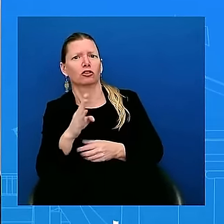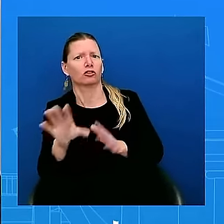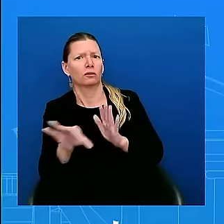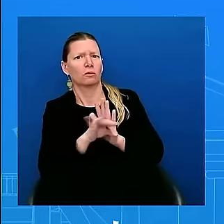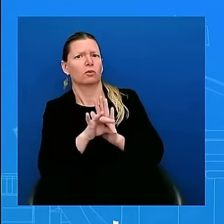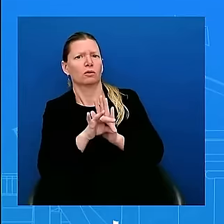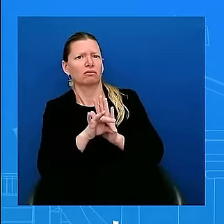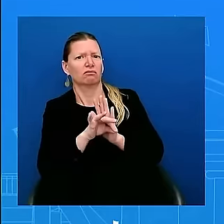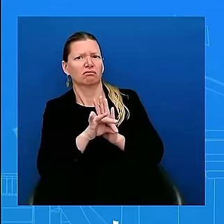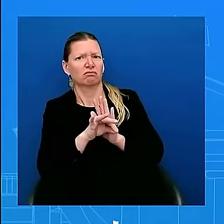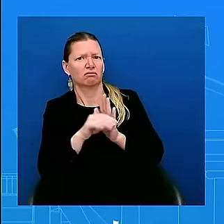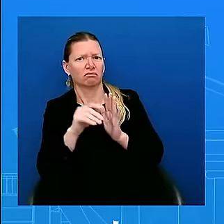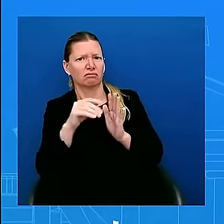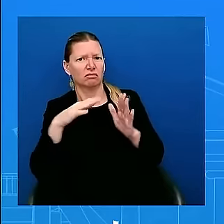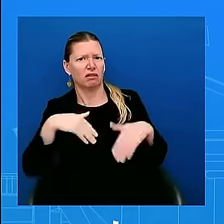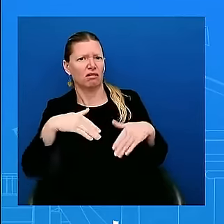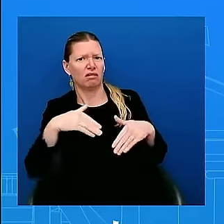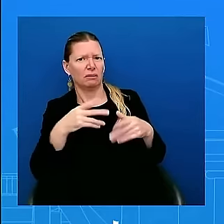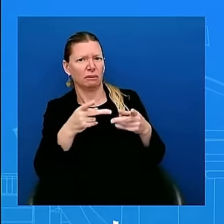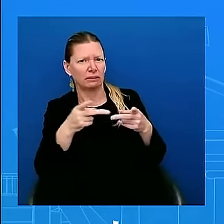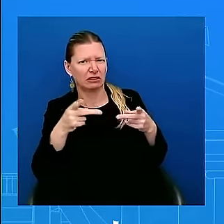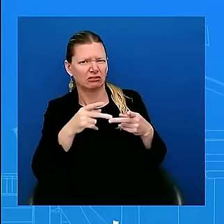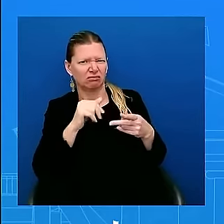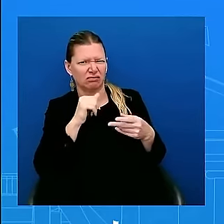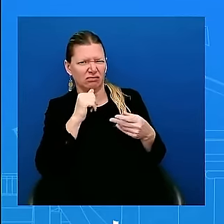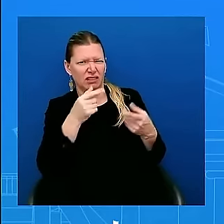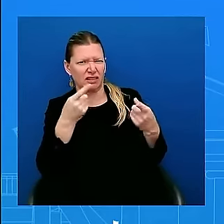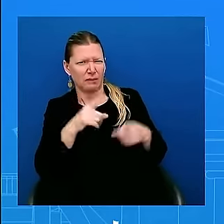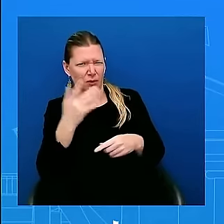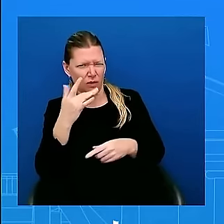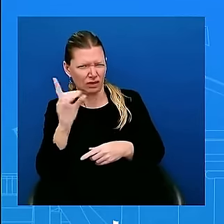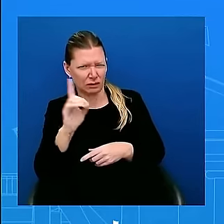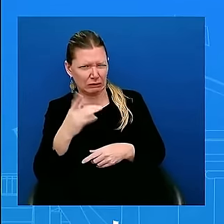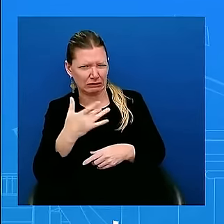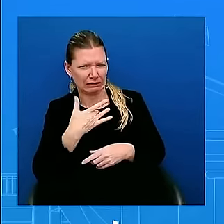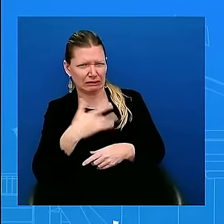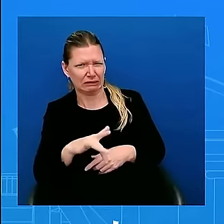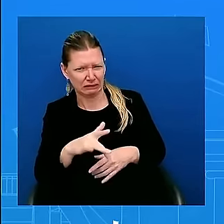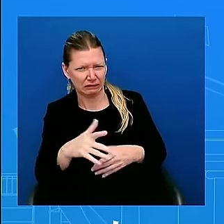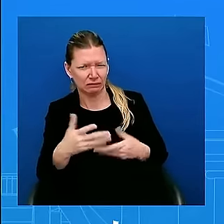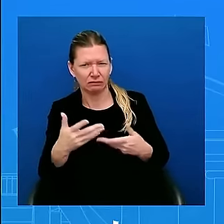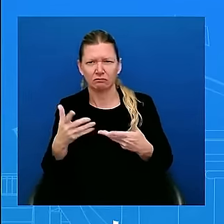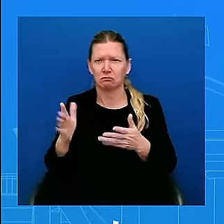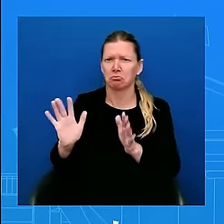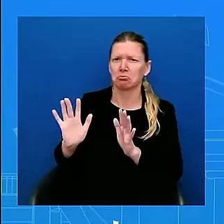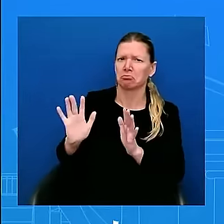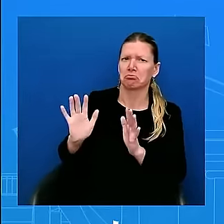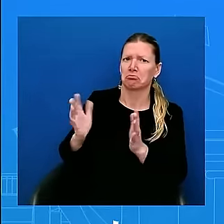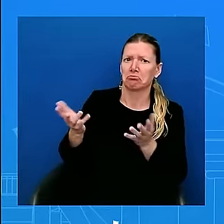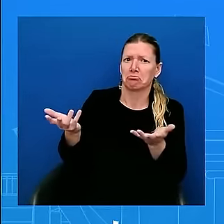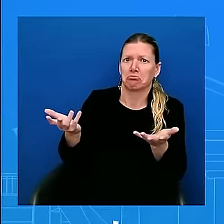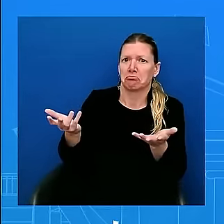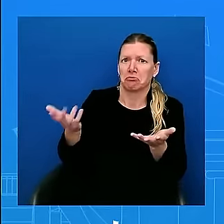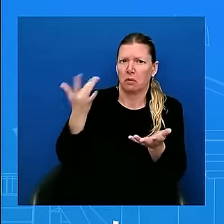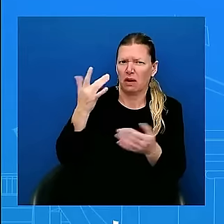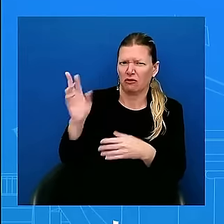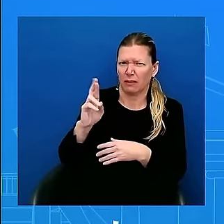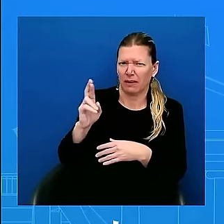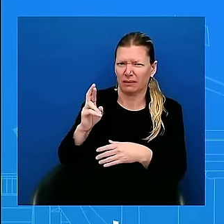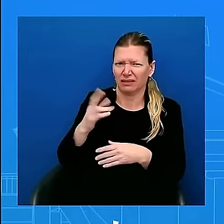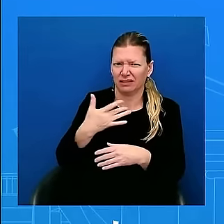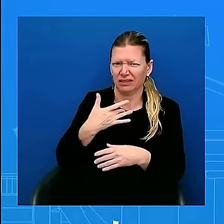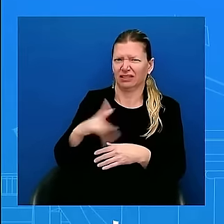Why are Republicans so sensitive about actually not owning up to them getting in the way of a border deal? Why?